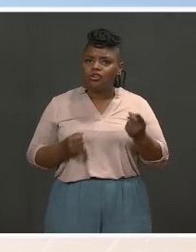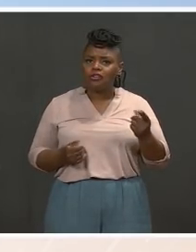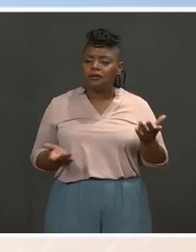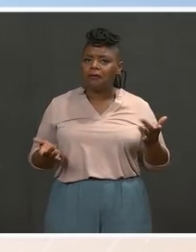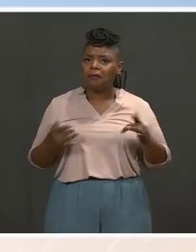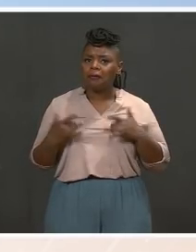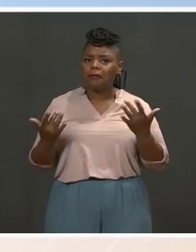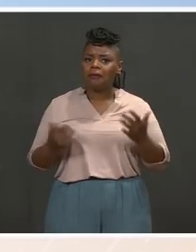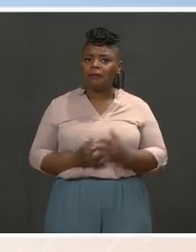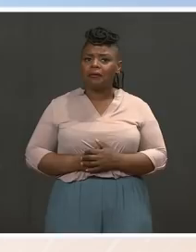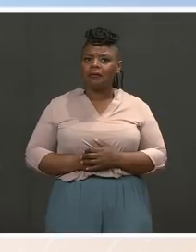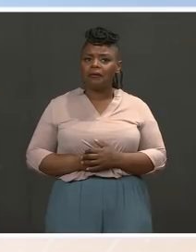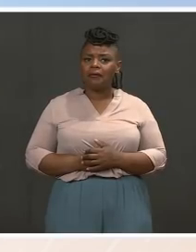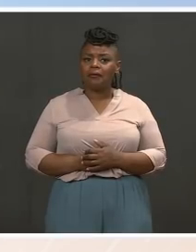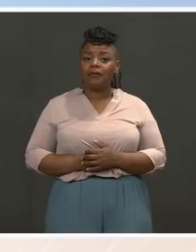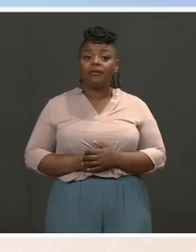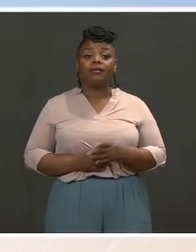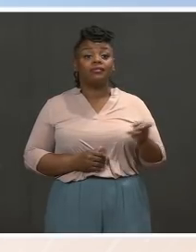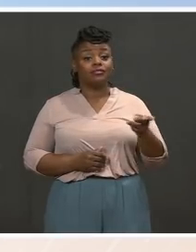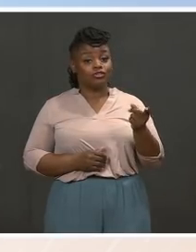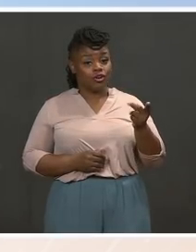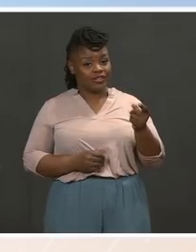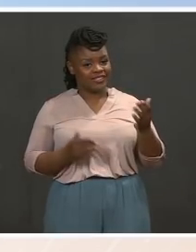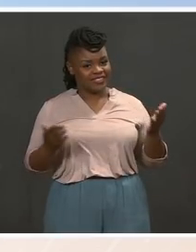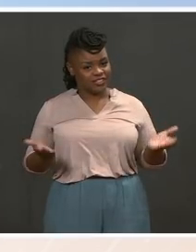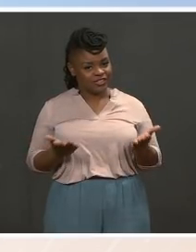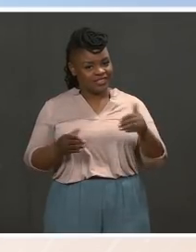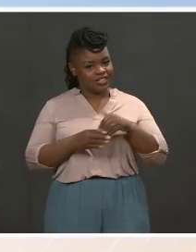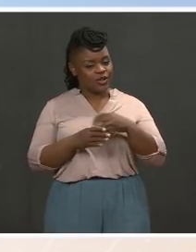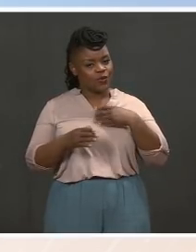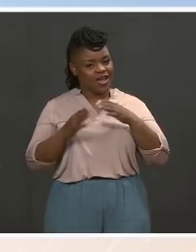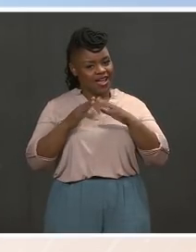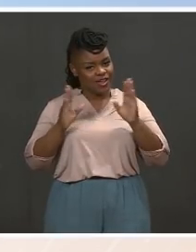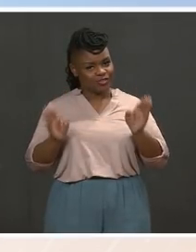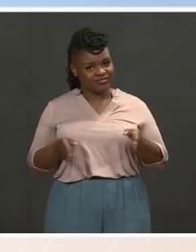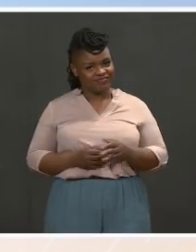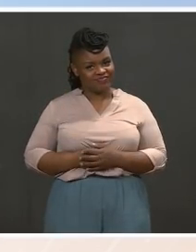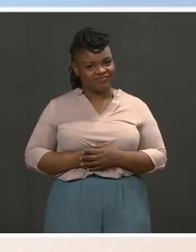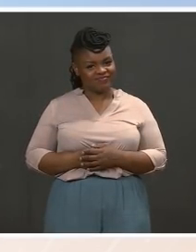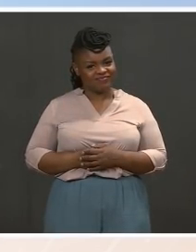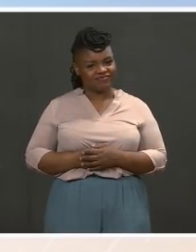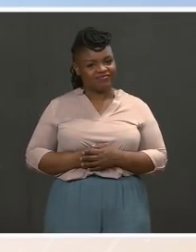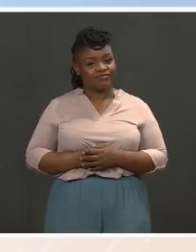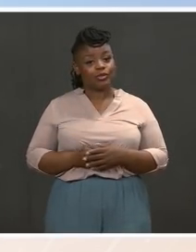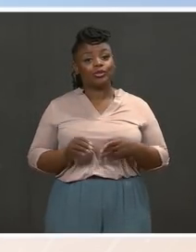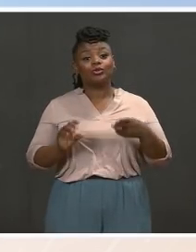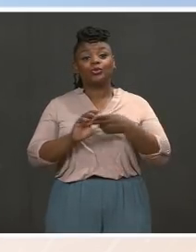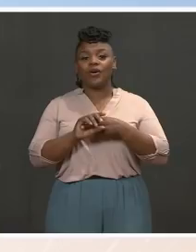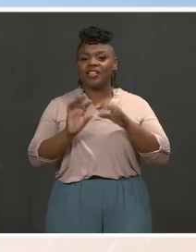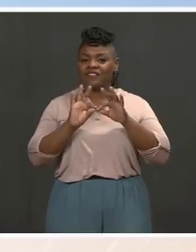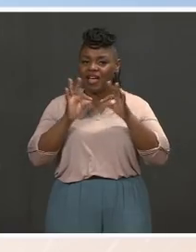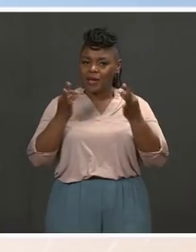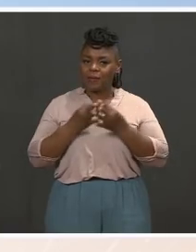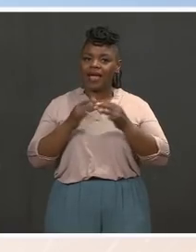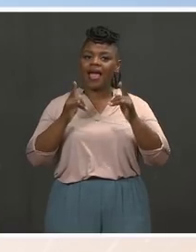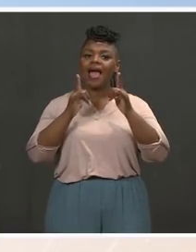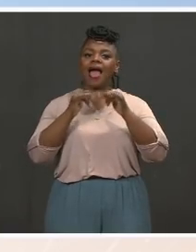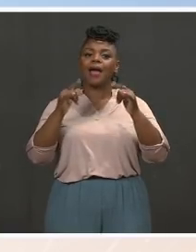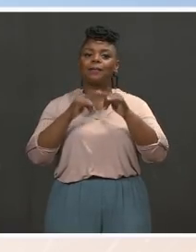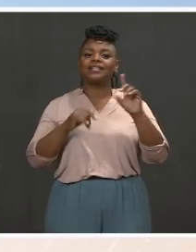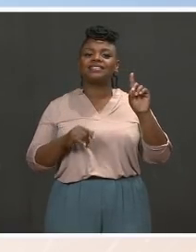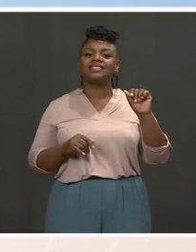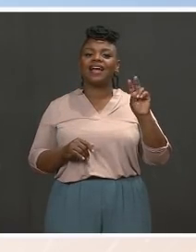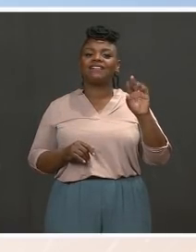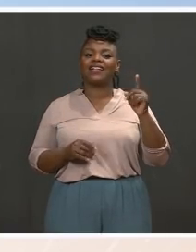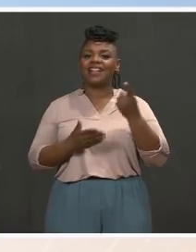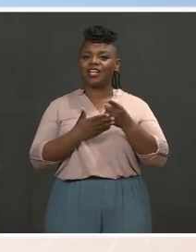Champ and Major are here at the White House. They joined the first family at Camp David last weekend and returned with them on Sunday. Dogs will